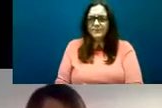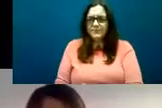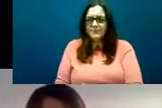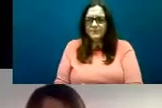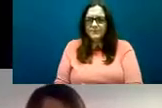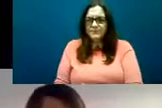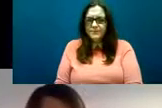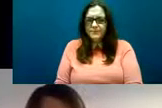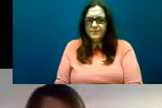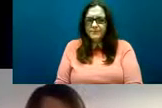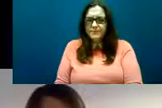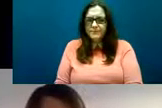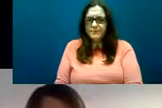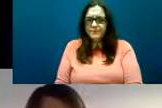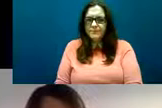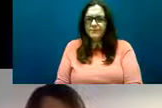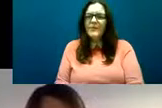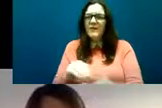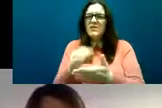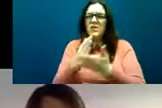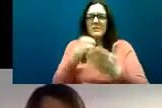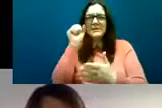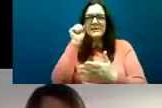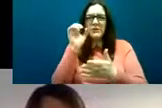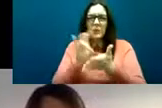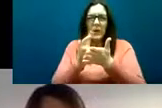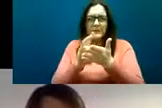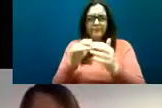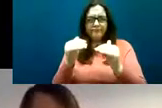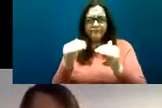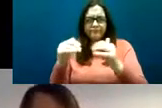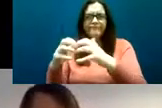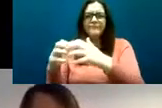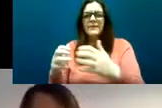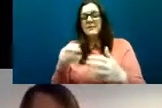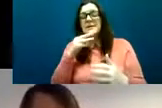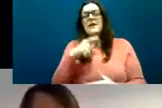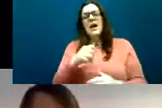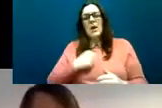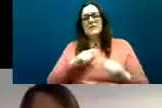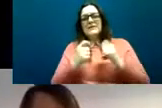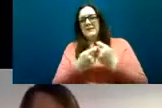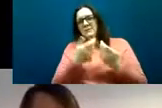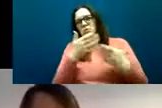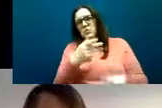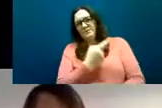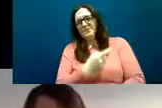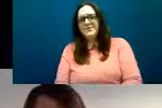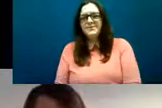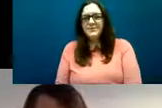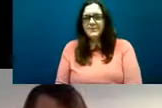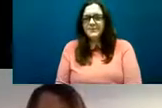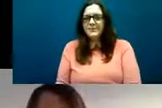team starting out so most people on this call will probably know that autism is a developmental